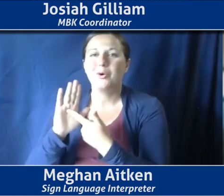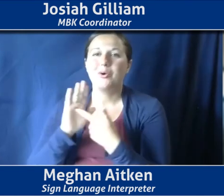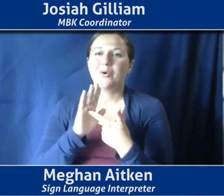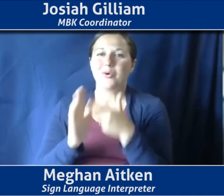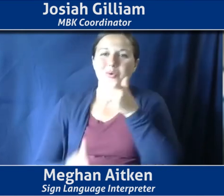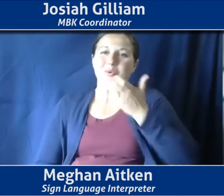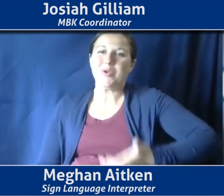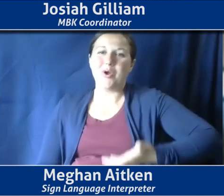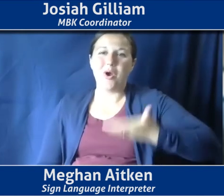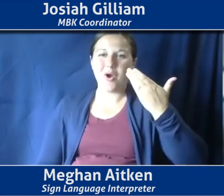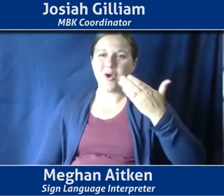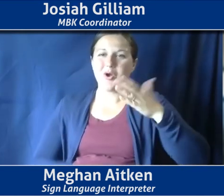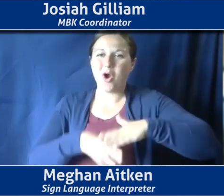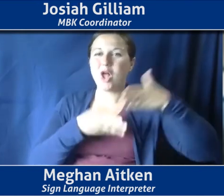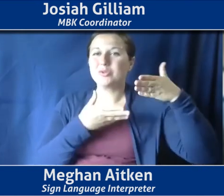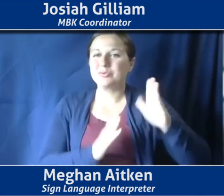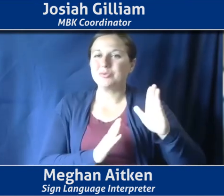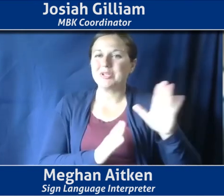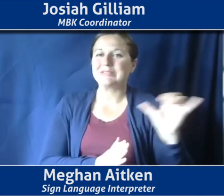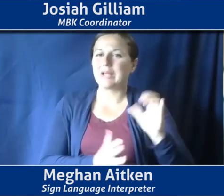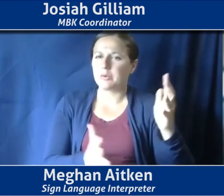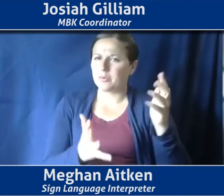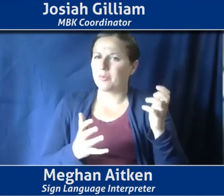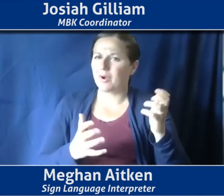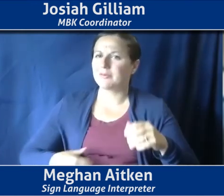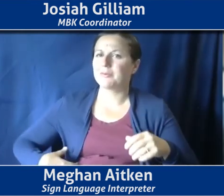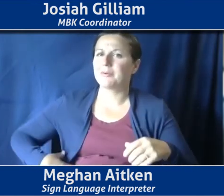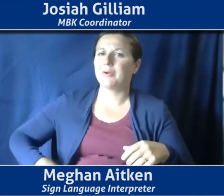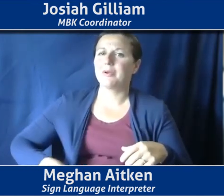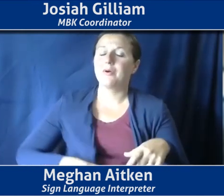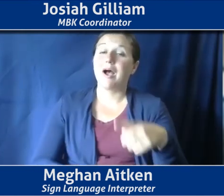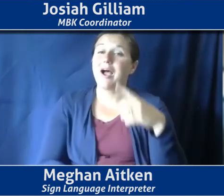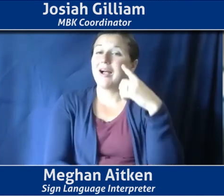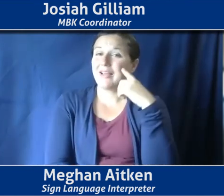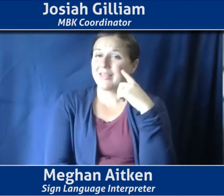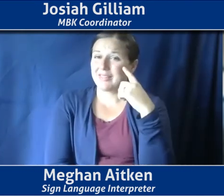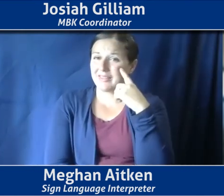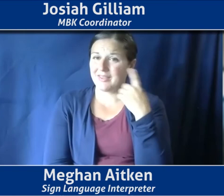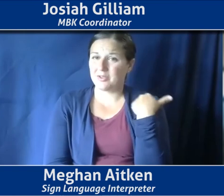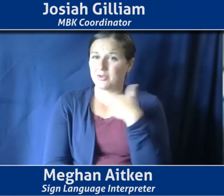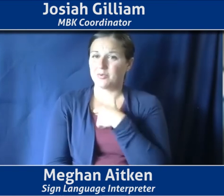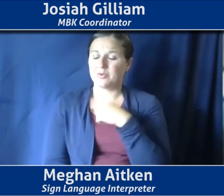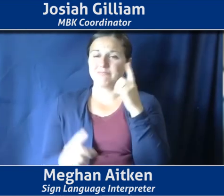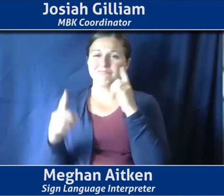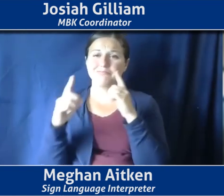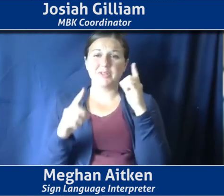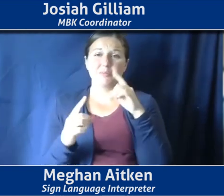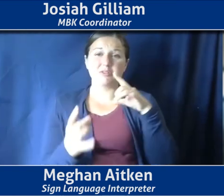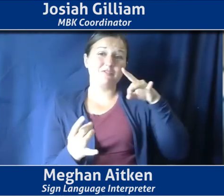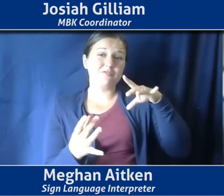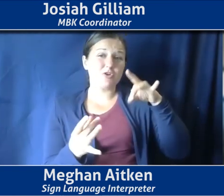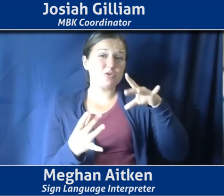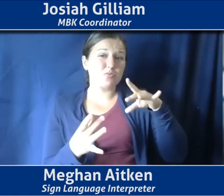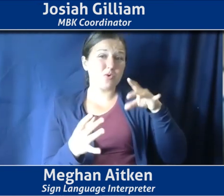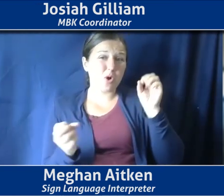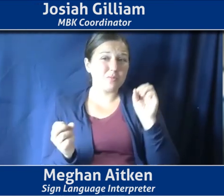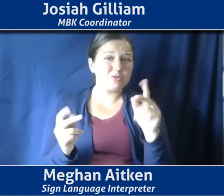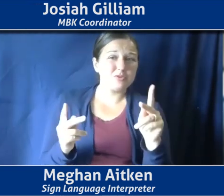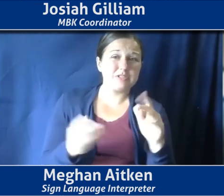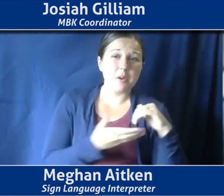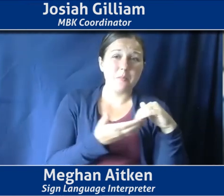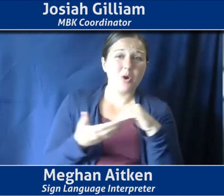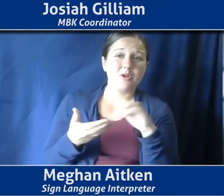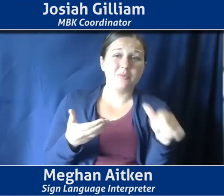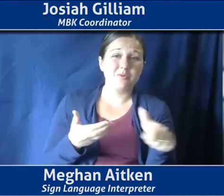are in the streets, like we would like to. So I think we're looking at some virtual means and we'll be partnering with some organizations. So just keep your eyes open for that.